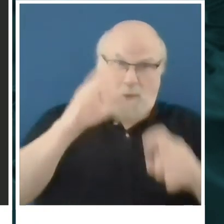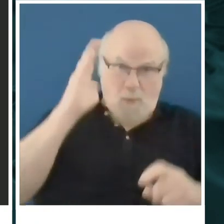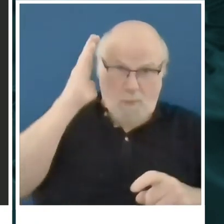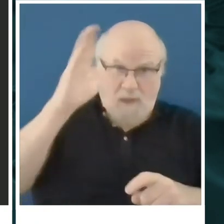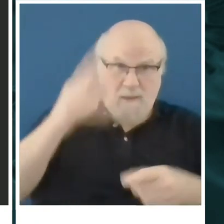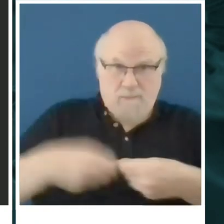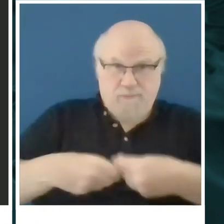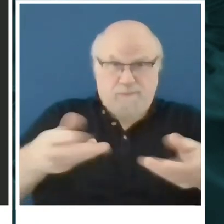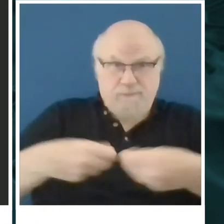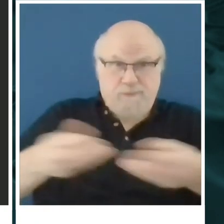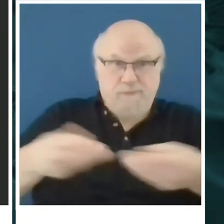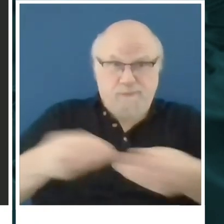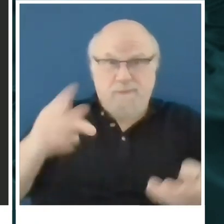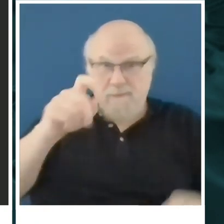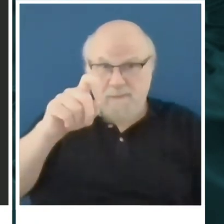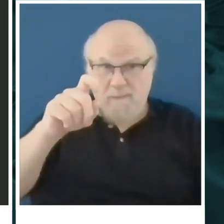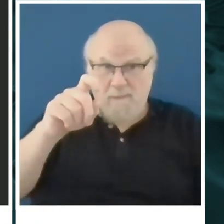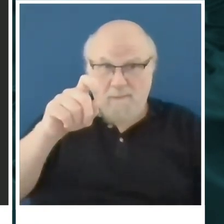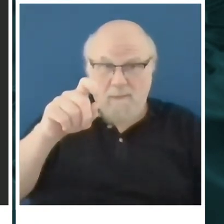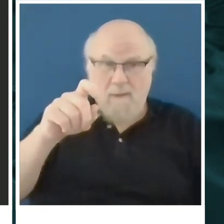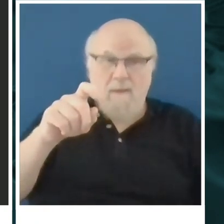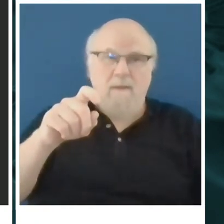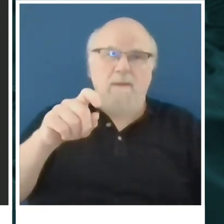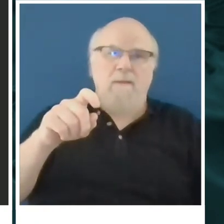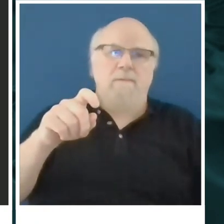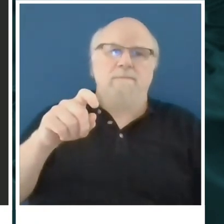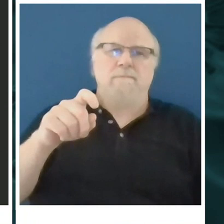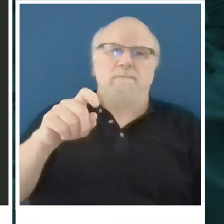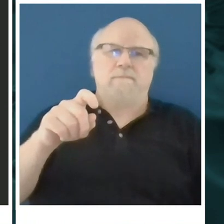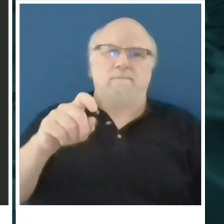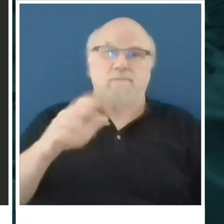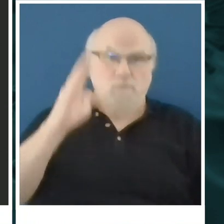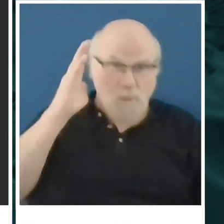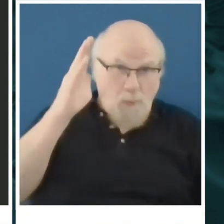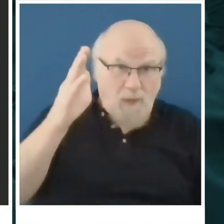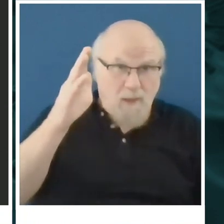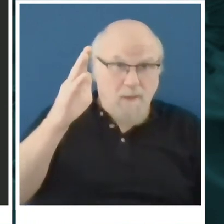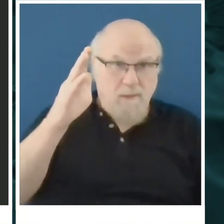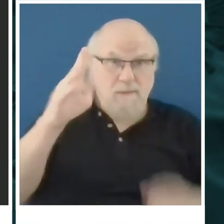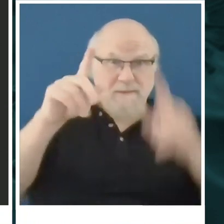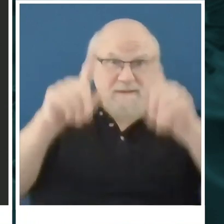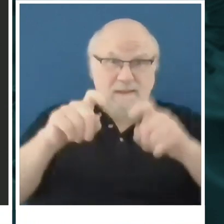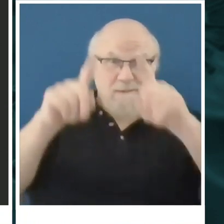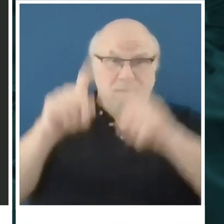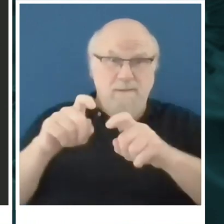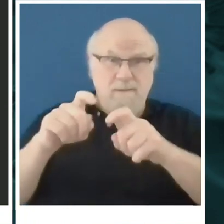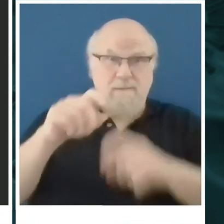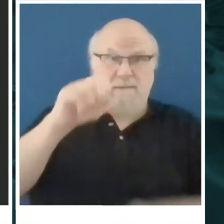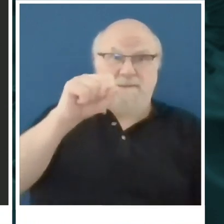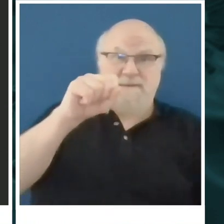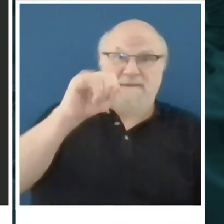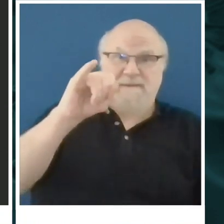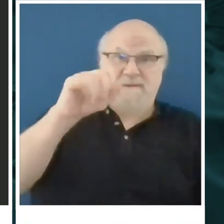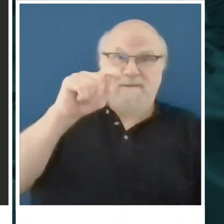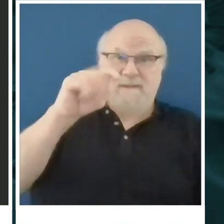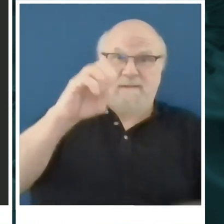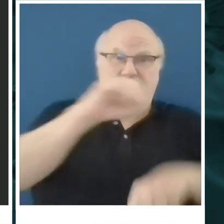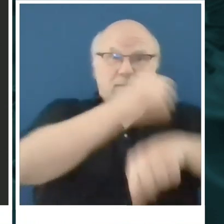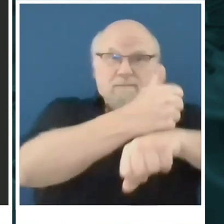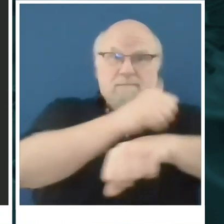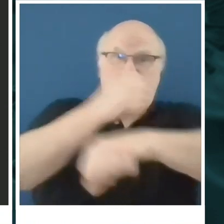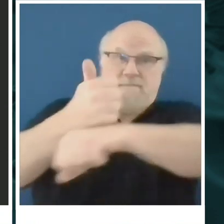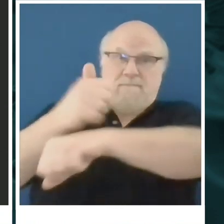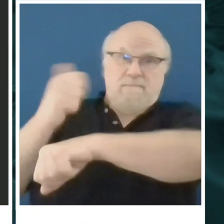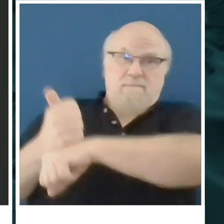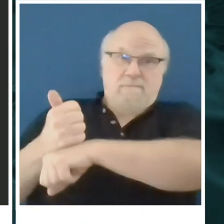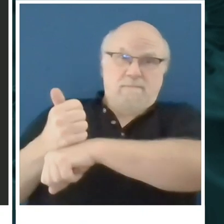I know there are some testing that's going on. Will there be any type of testing site? Run by the city. And what will be the